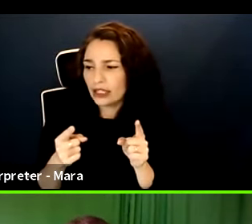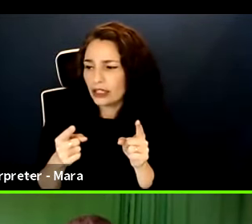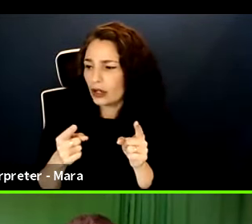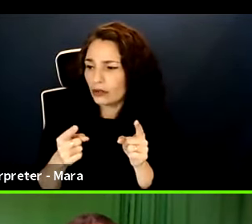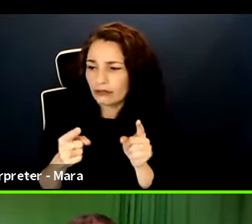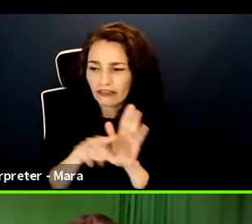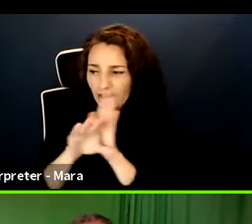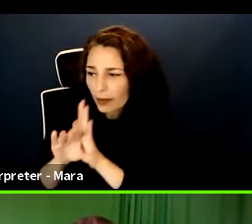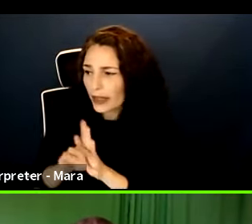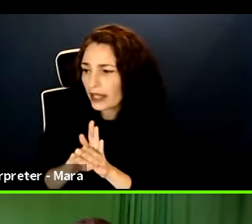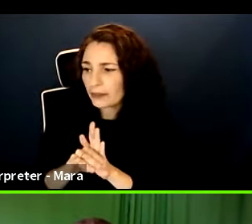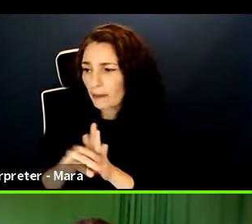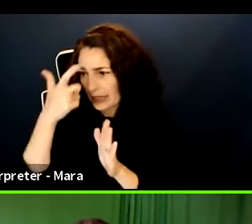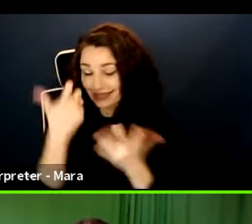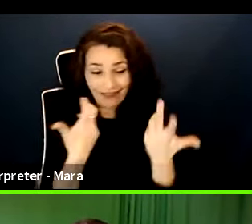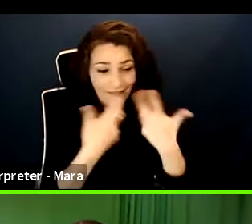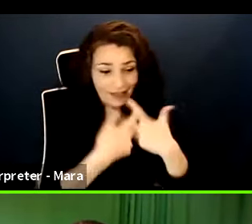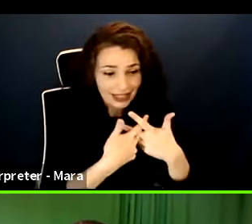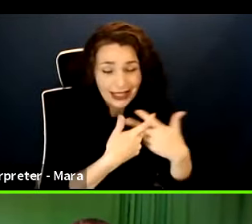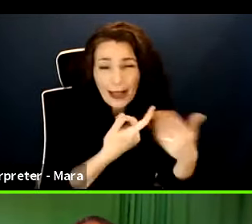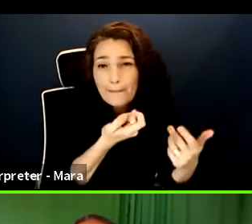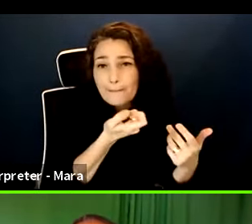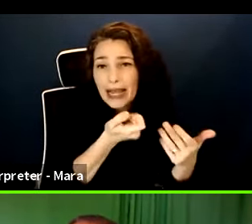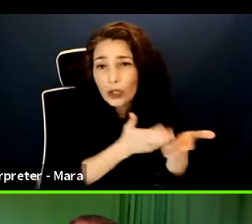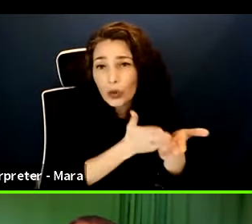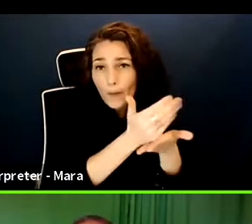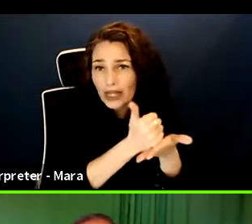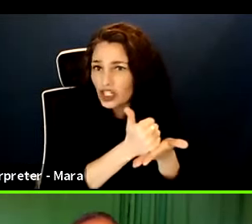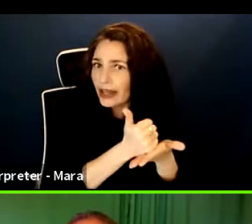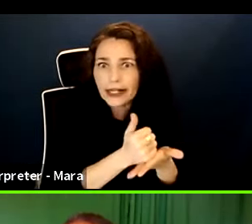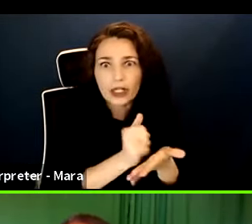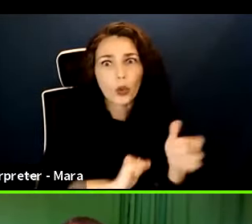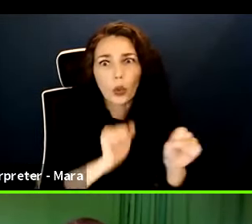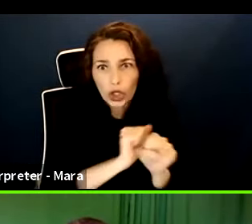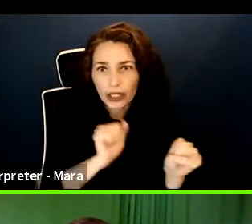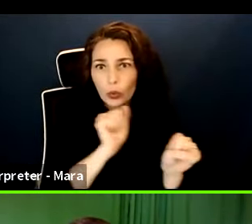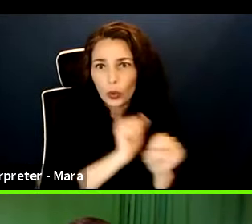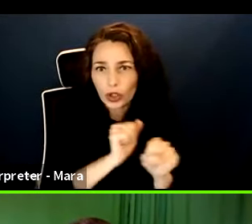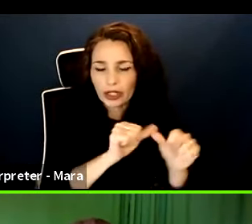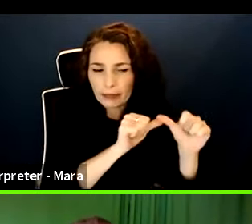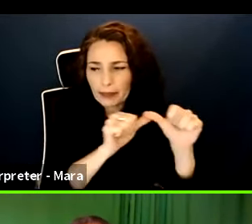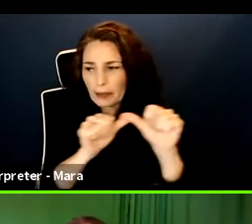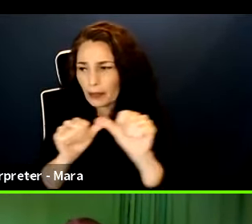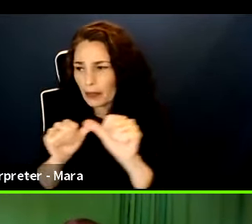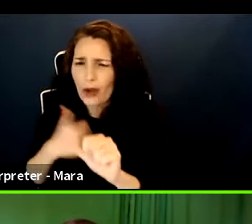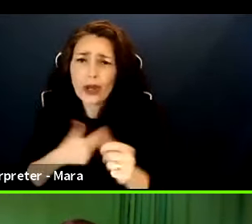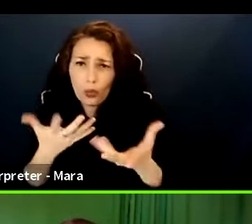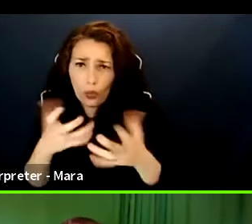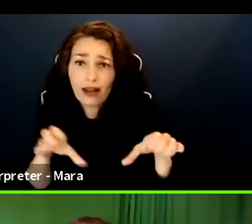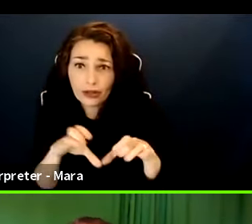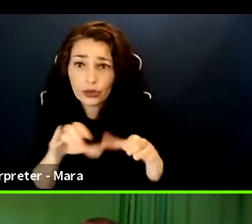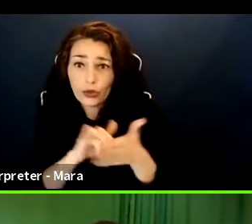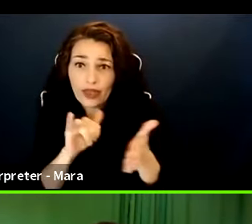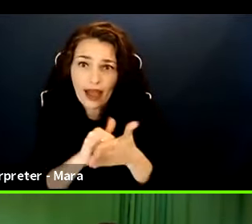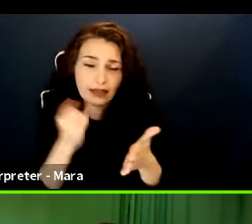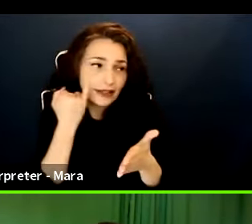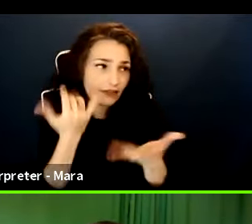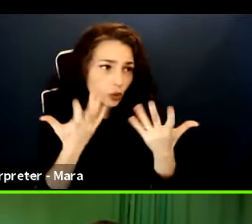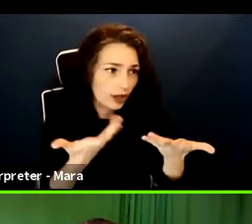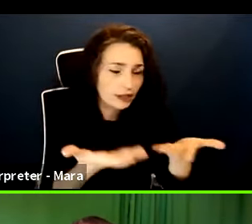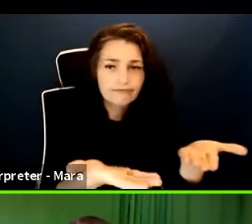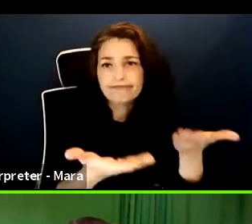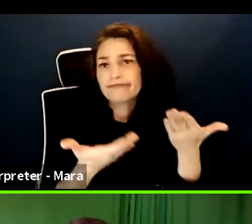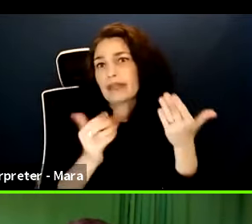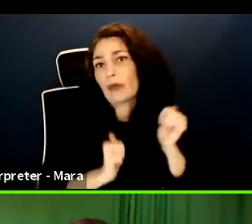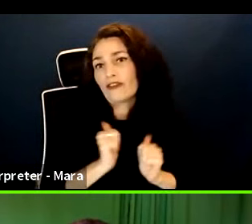working all the time, which is what people want. This is the time you can do your performance that maybe is for your family or it's maybe for your